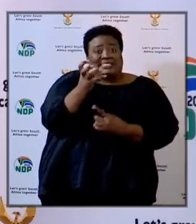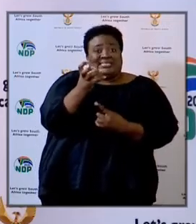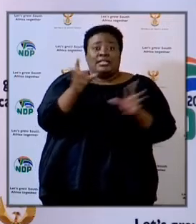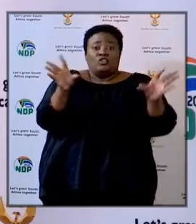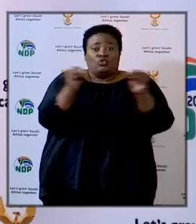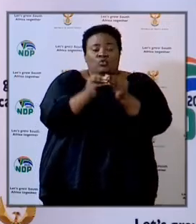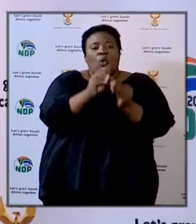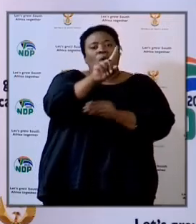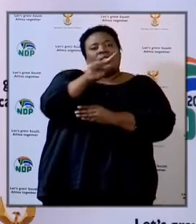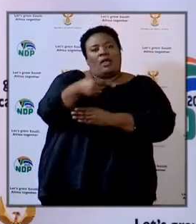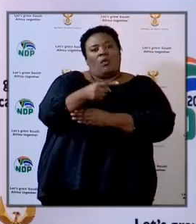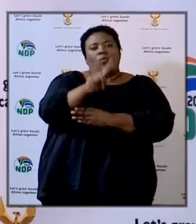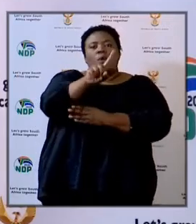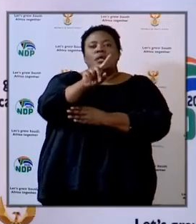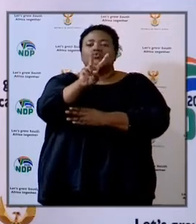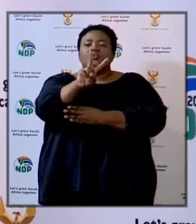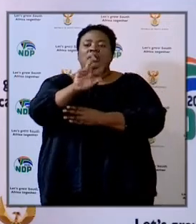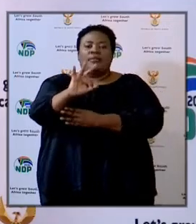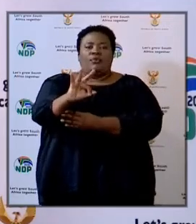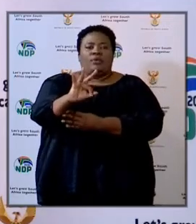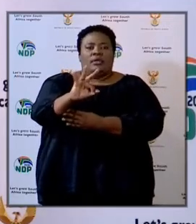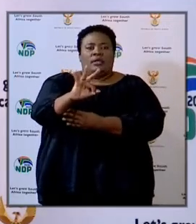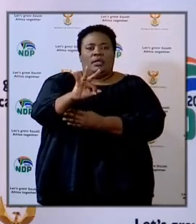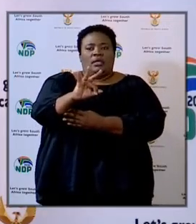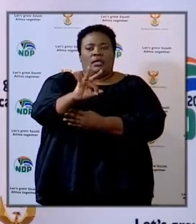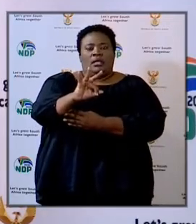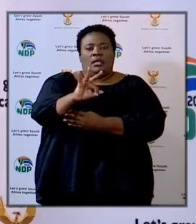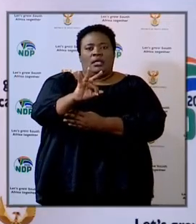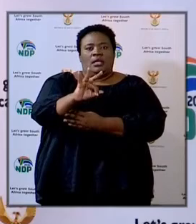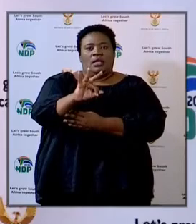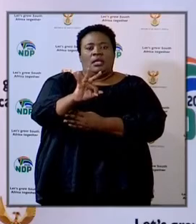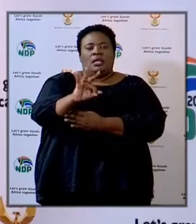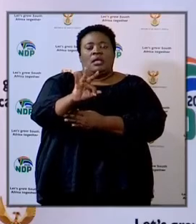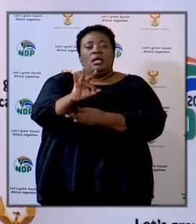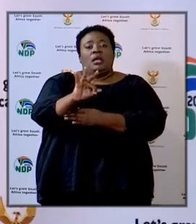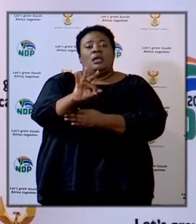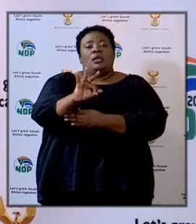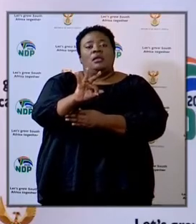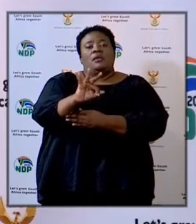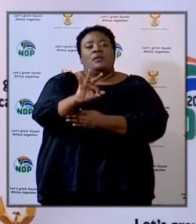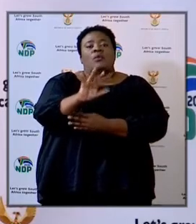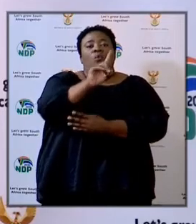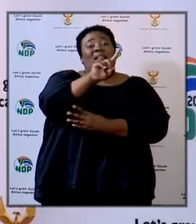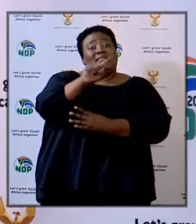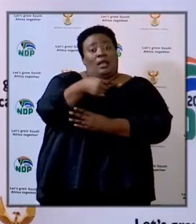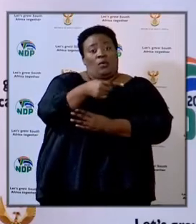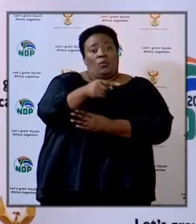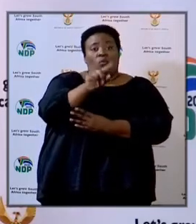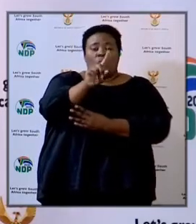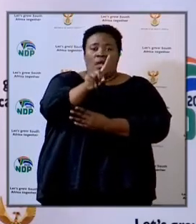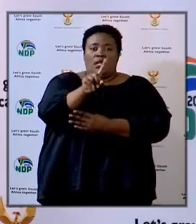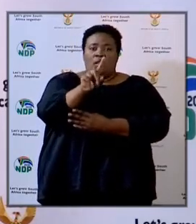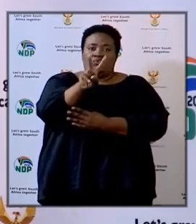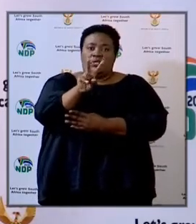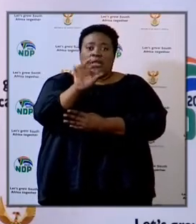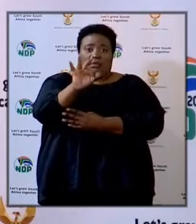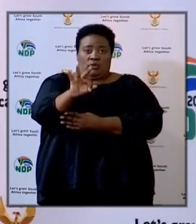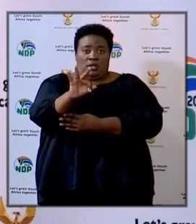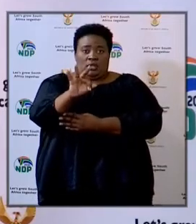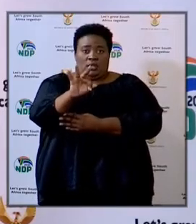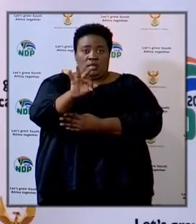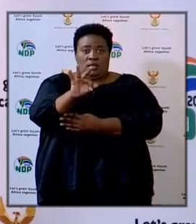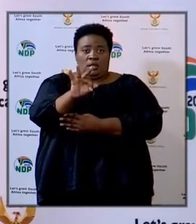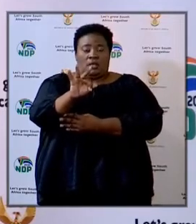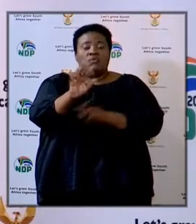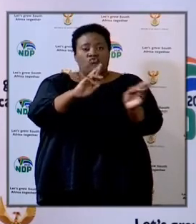,123, 1,123 were declared